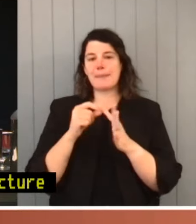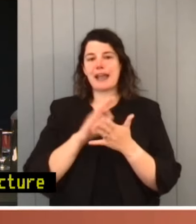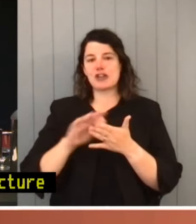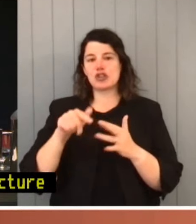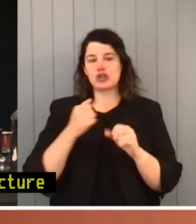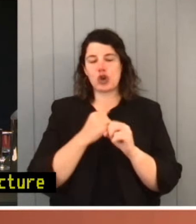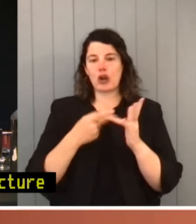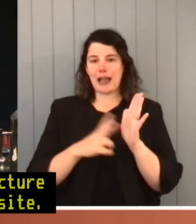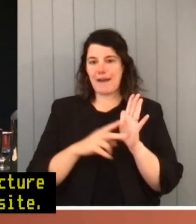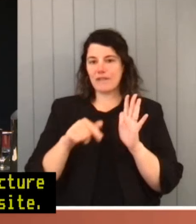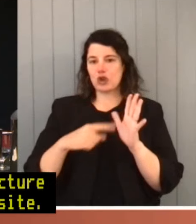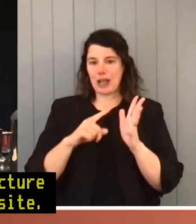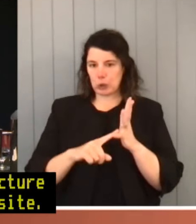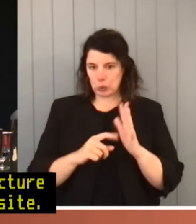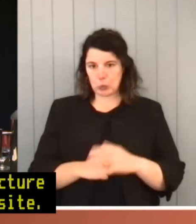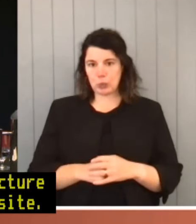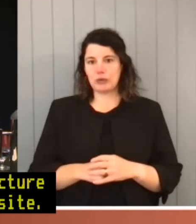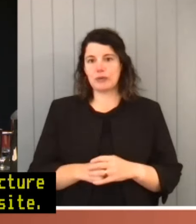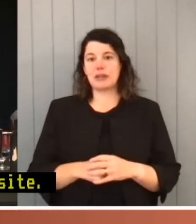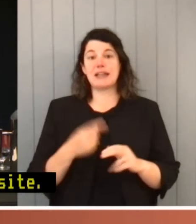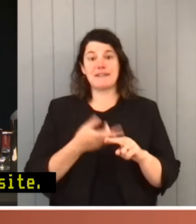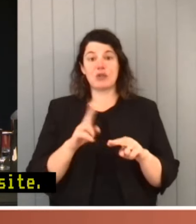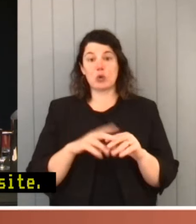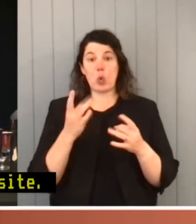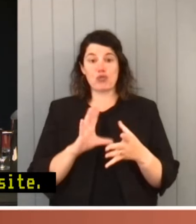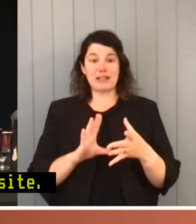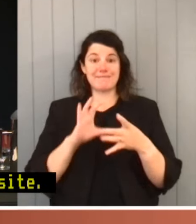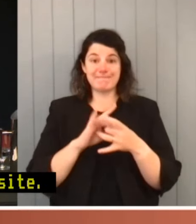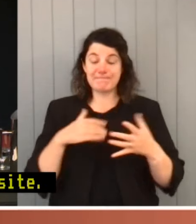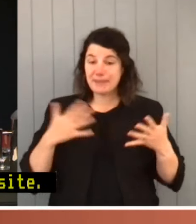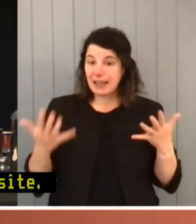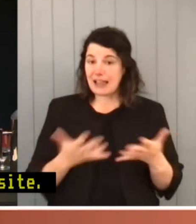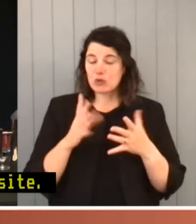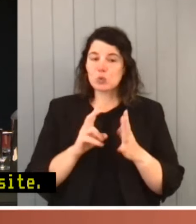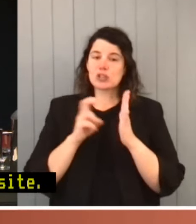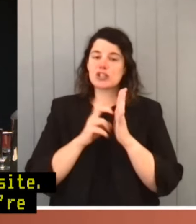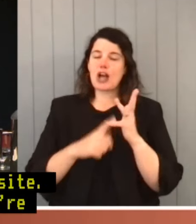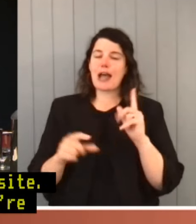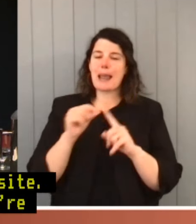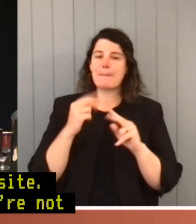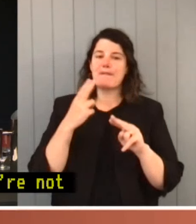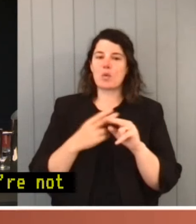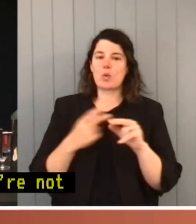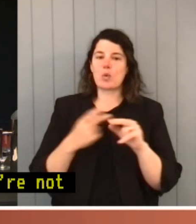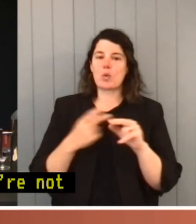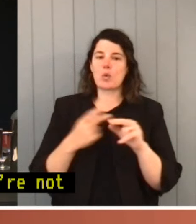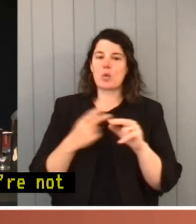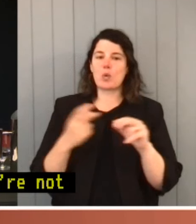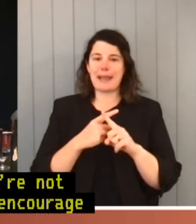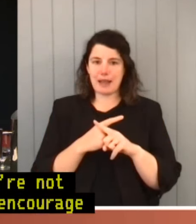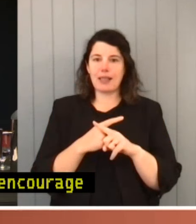.au. If you're not already subscribed can I encourage you to sign up for our email subscriber list.